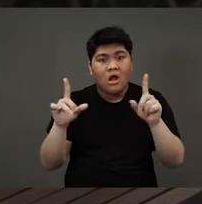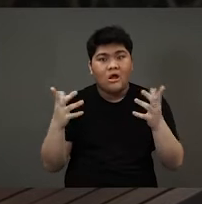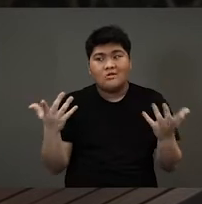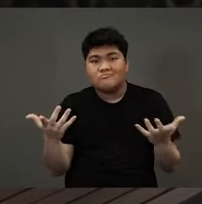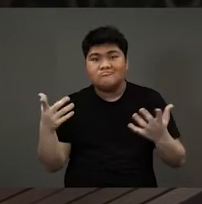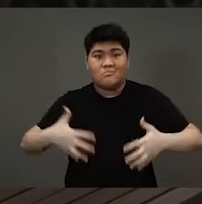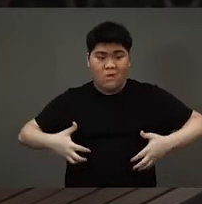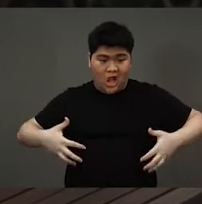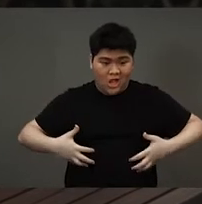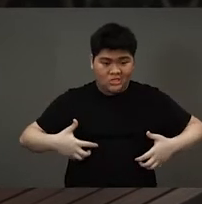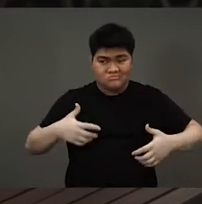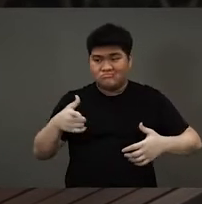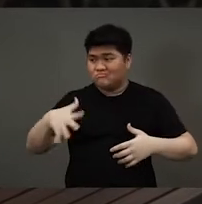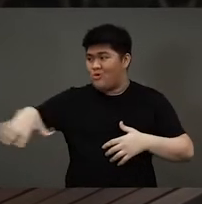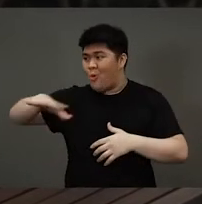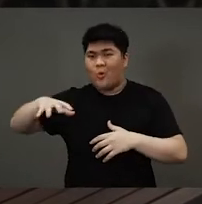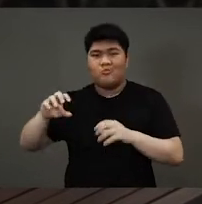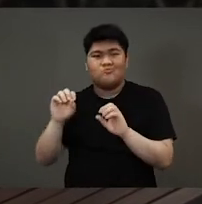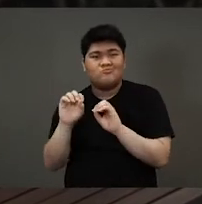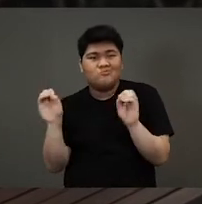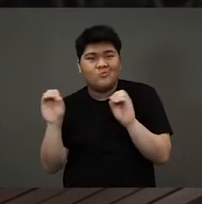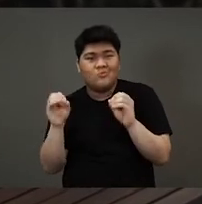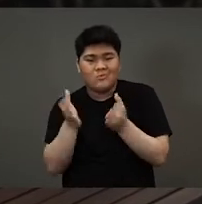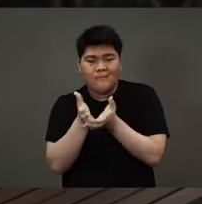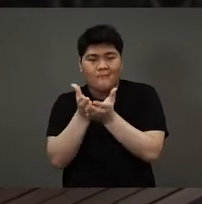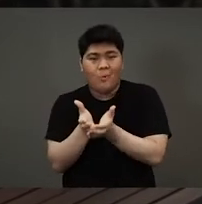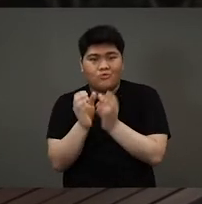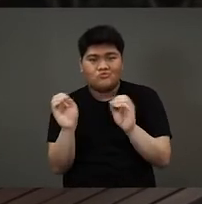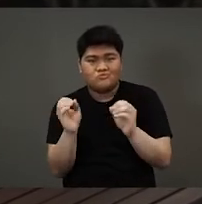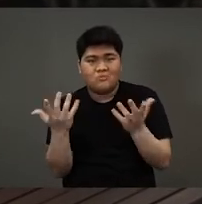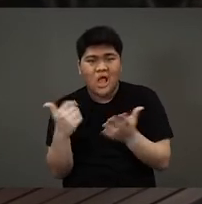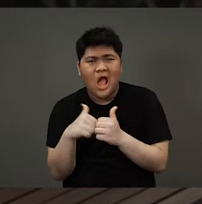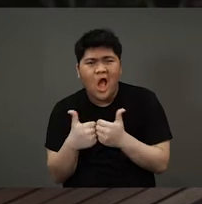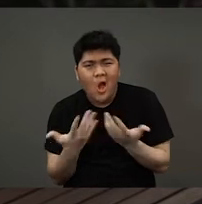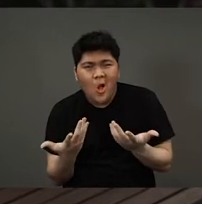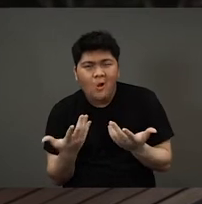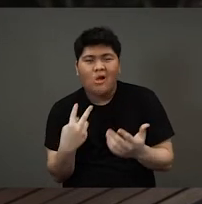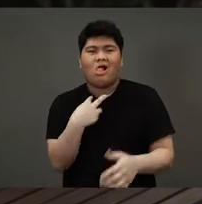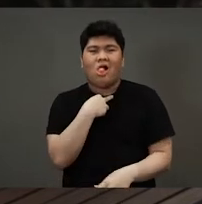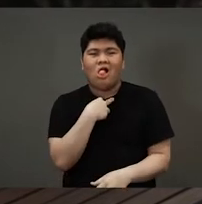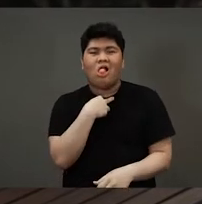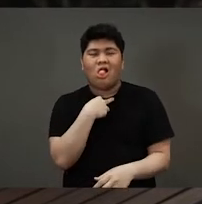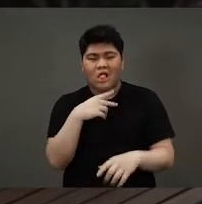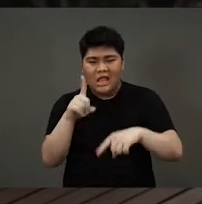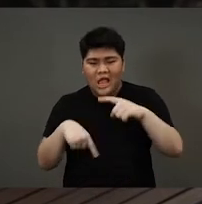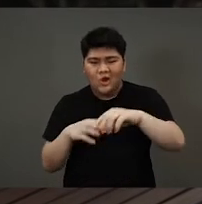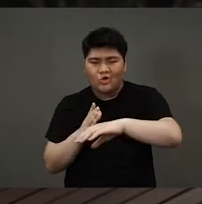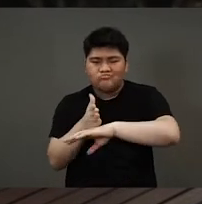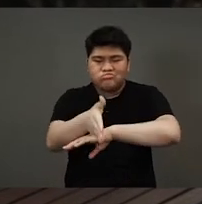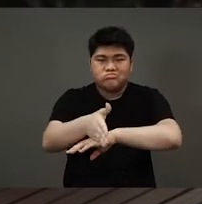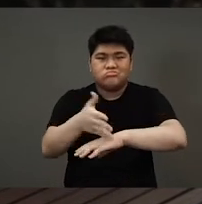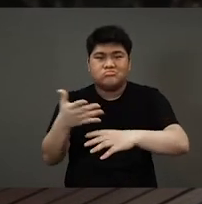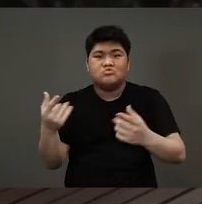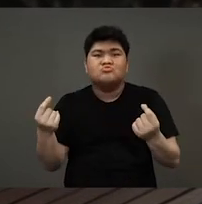girls, monkey and the prince and the soldiers did not have any boats or ships. They couldn't get across the water.